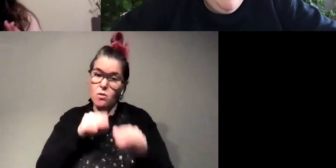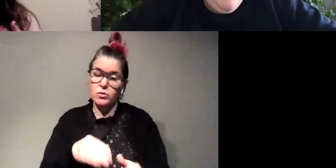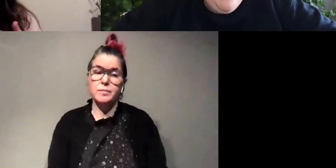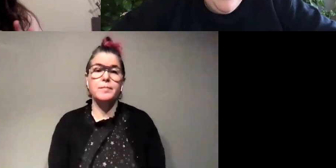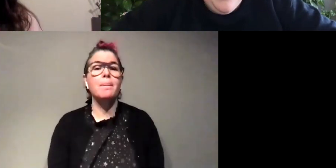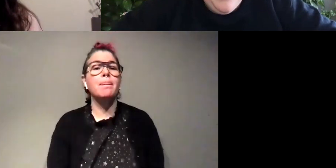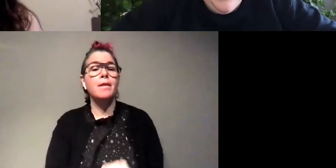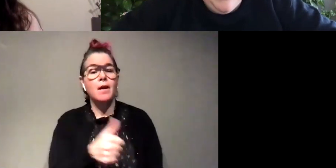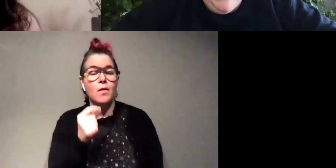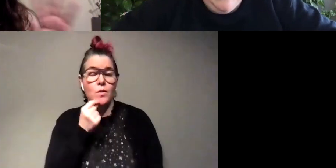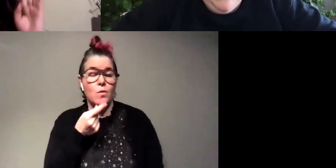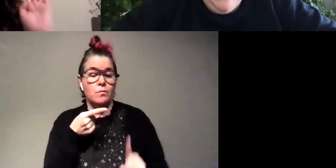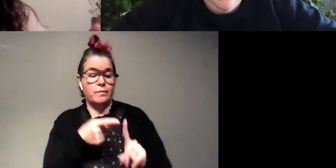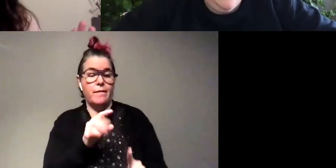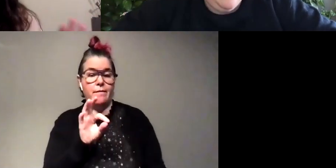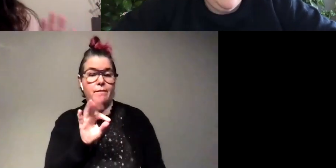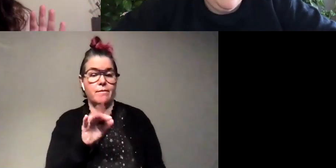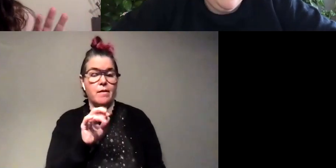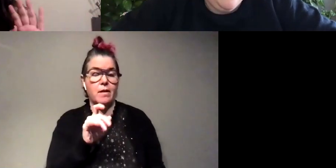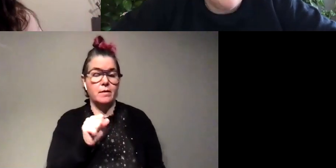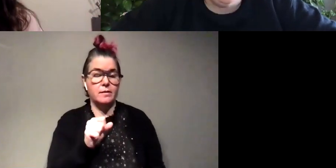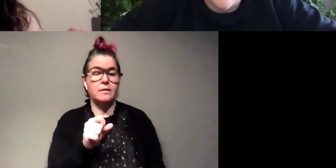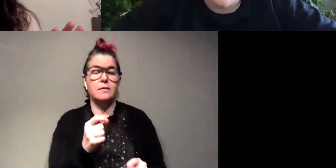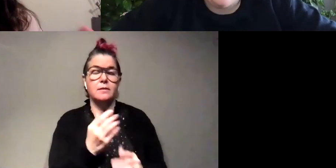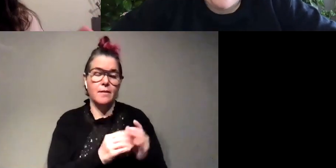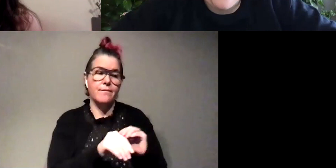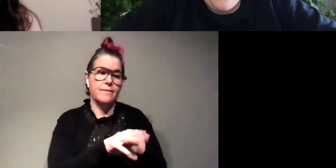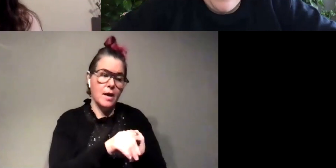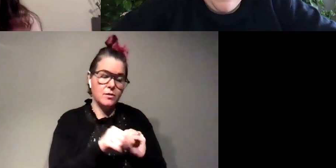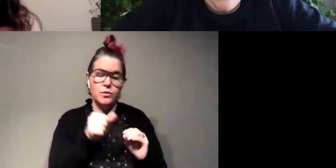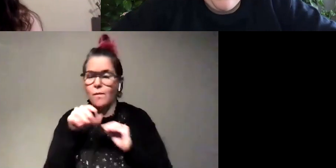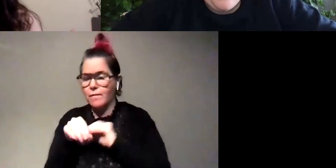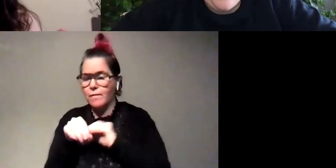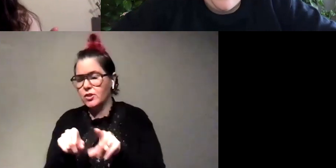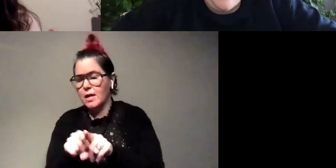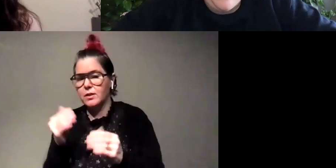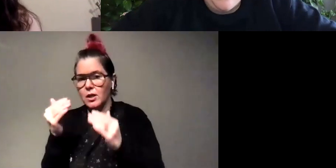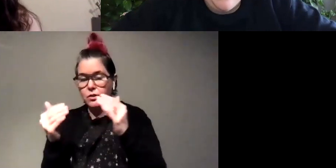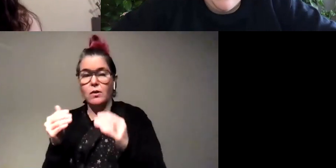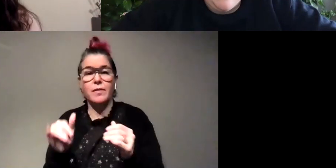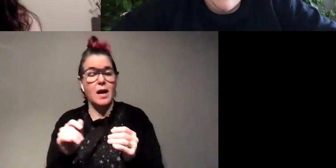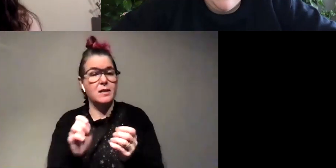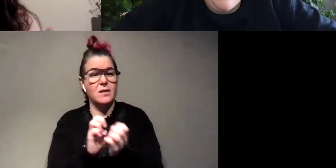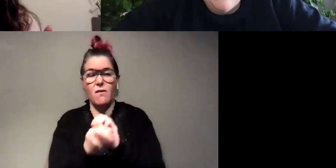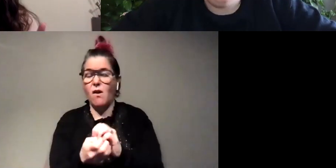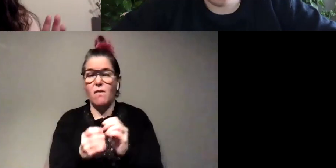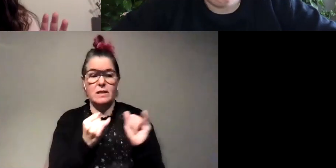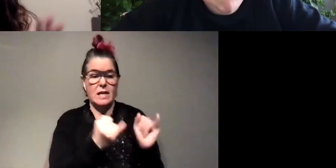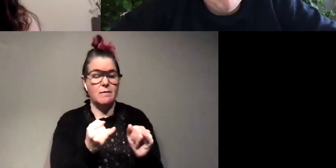fireflies is that i'm right we have the ones that flash and don't flash as adults that's evolved independently multiple times